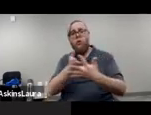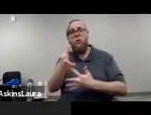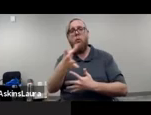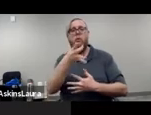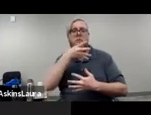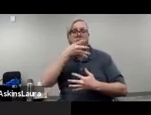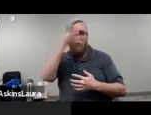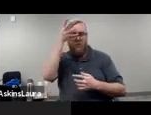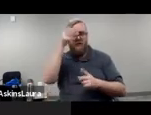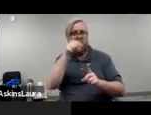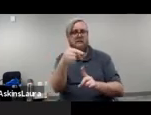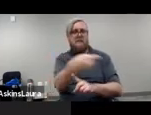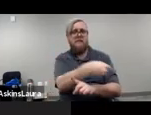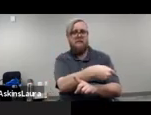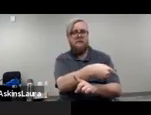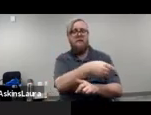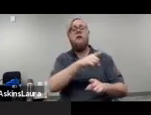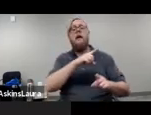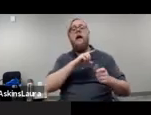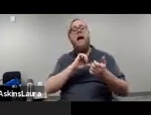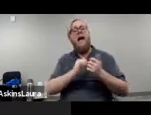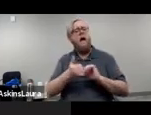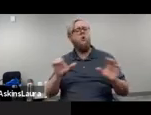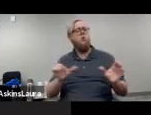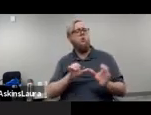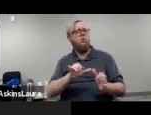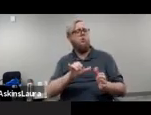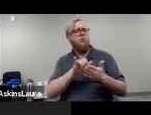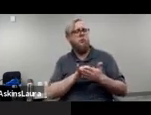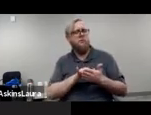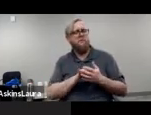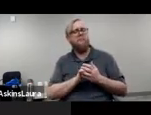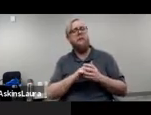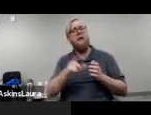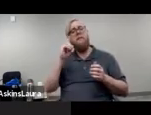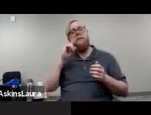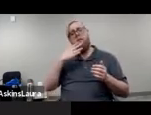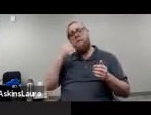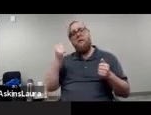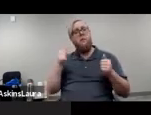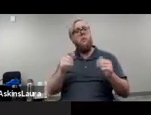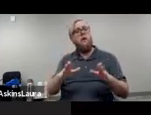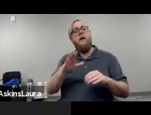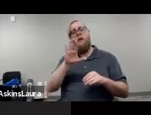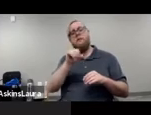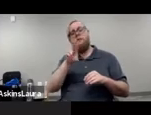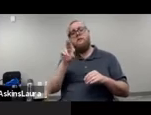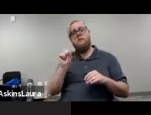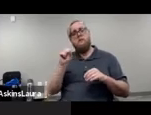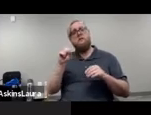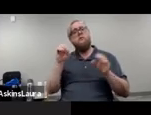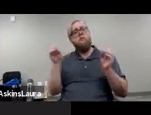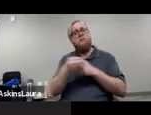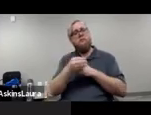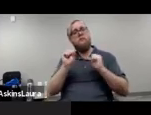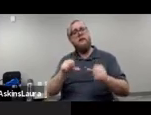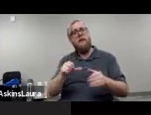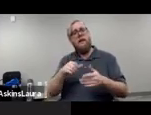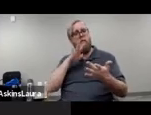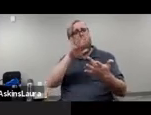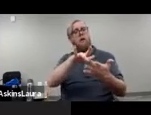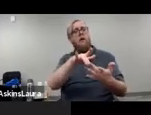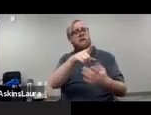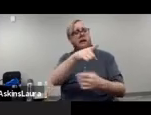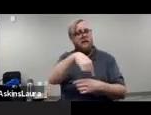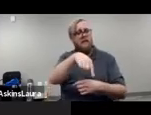So, how do we get there? I think that the best way that the Census Office can help to reach these